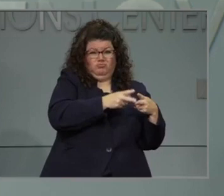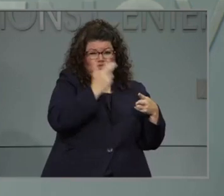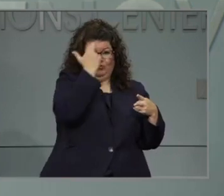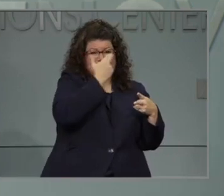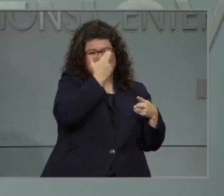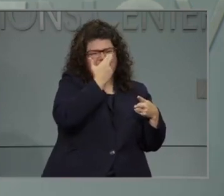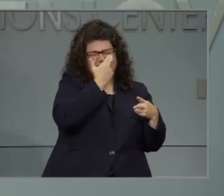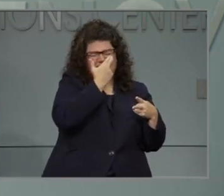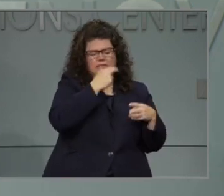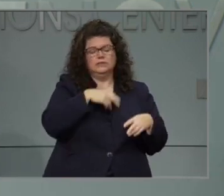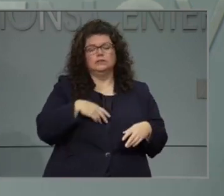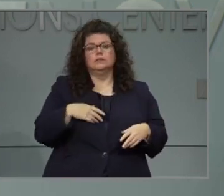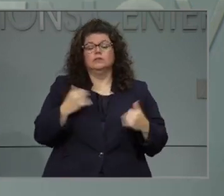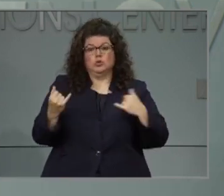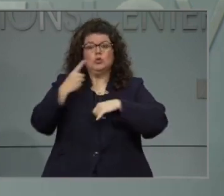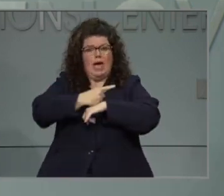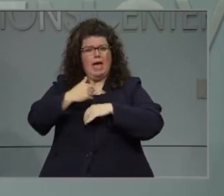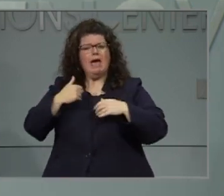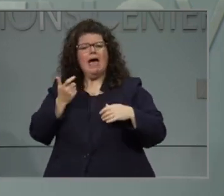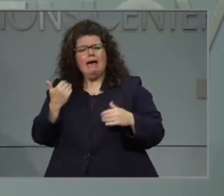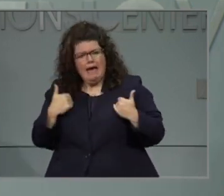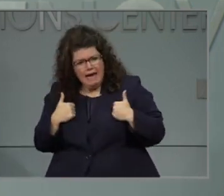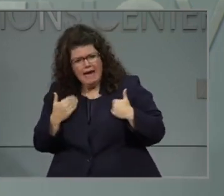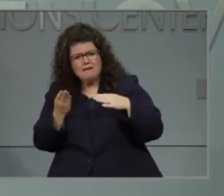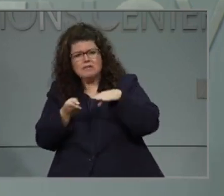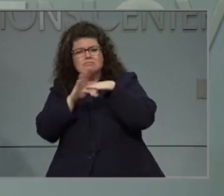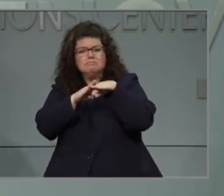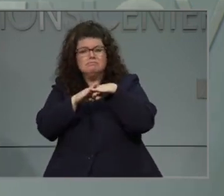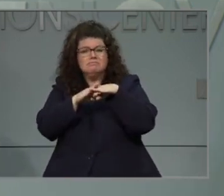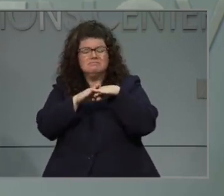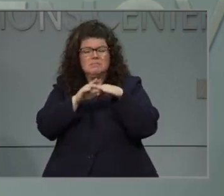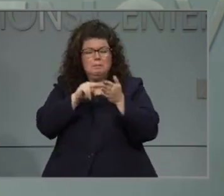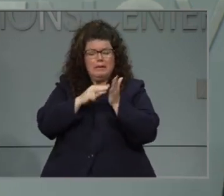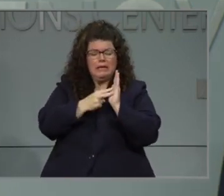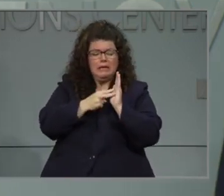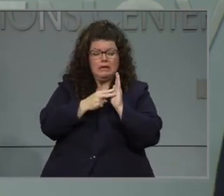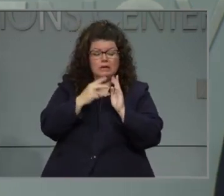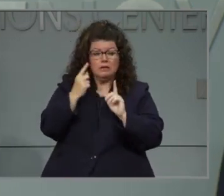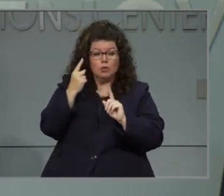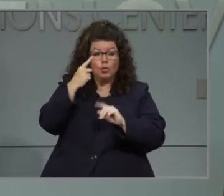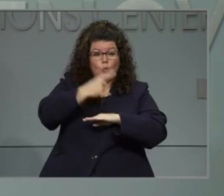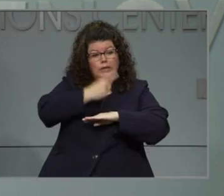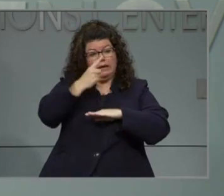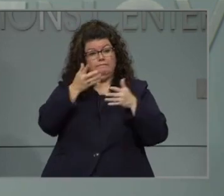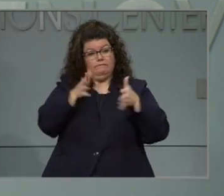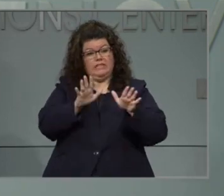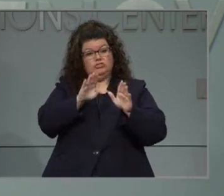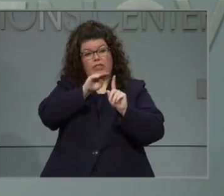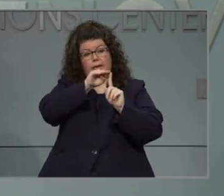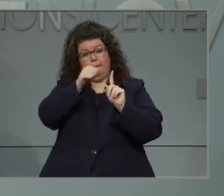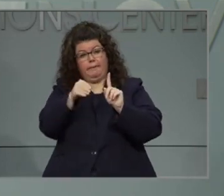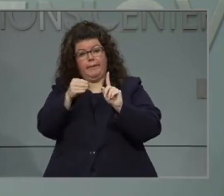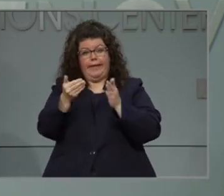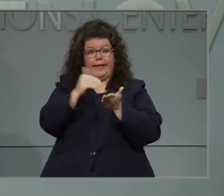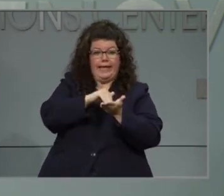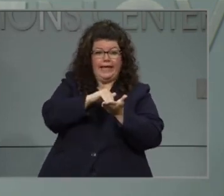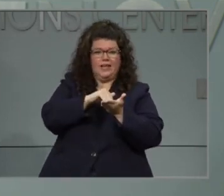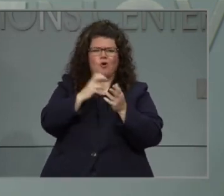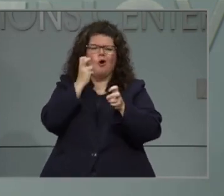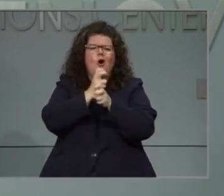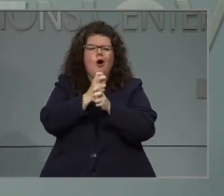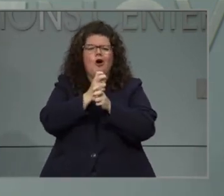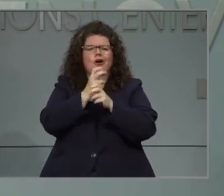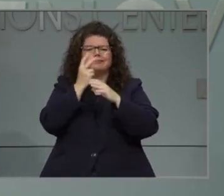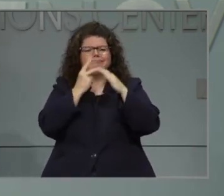a little bit on the higher side than we have. Is that a one day? Is that a trend? That's why it's really hard on any one day to